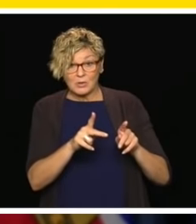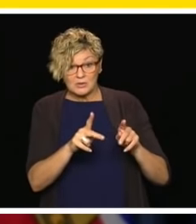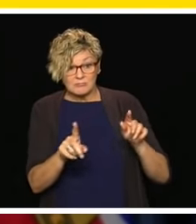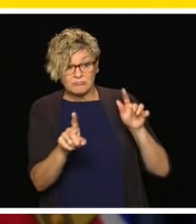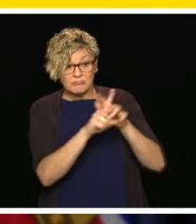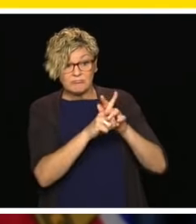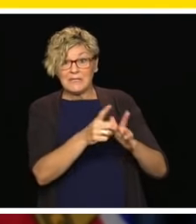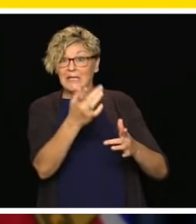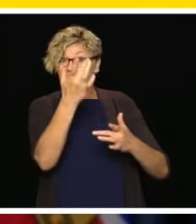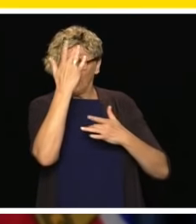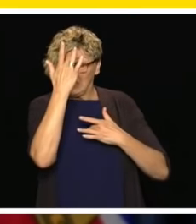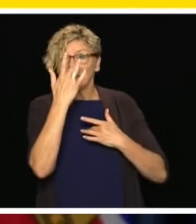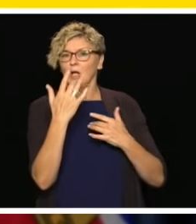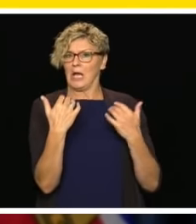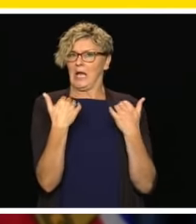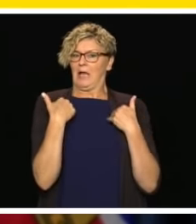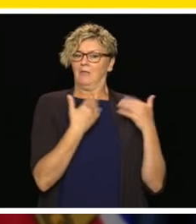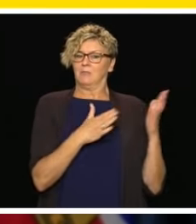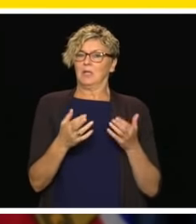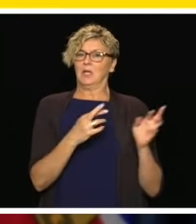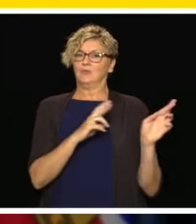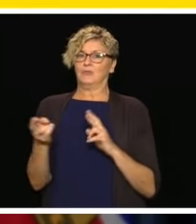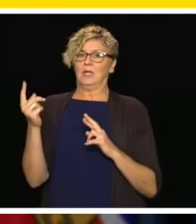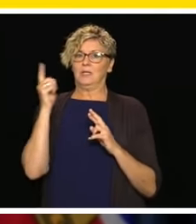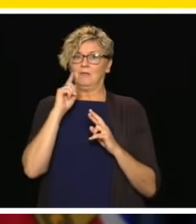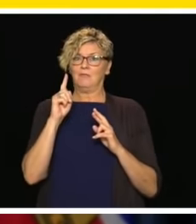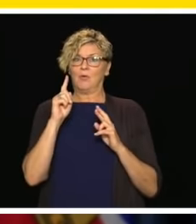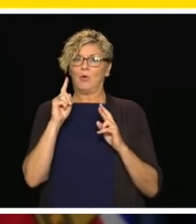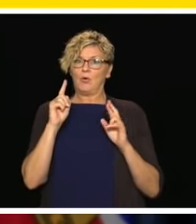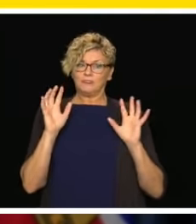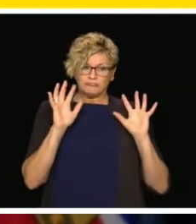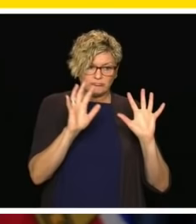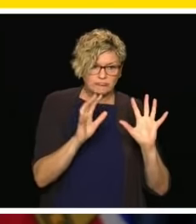plan to support them and to support the entire community.